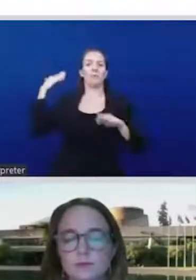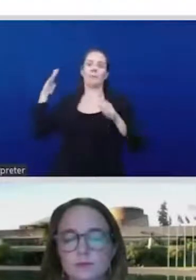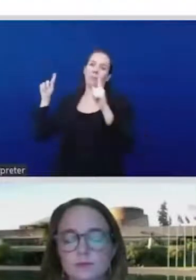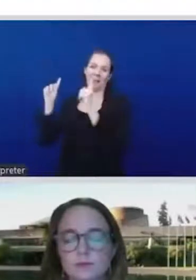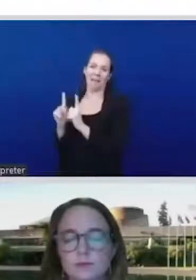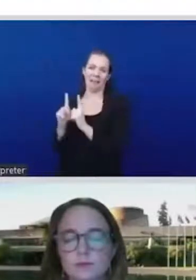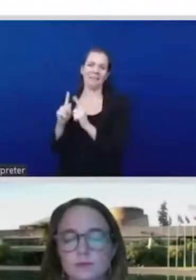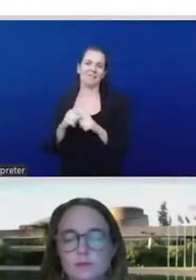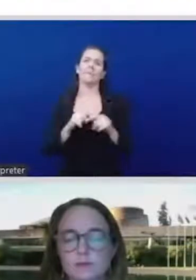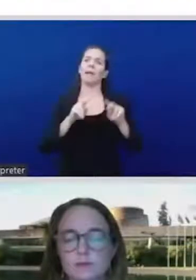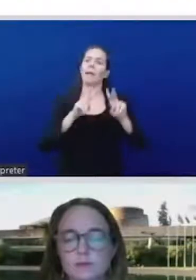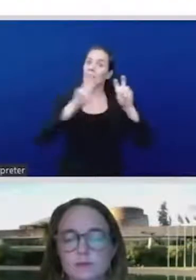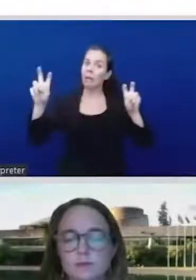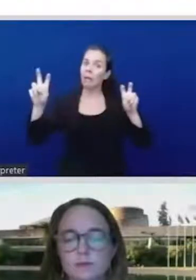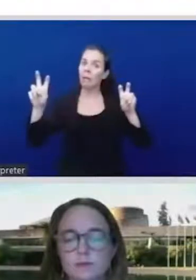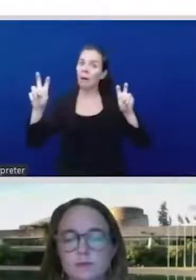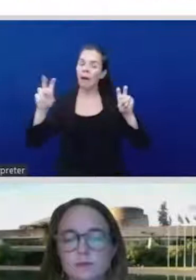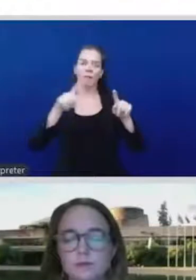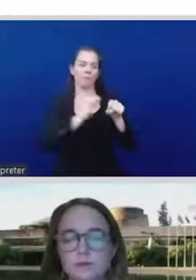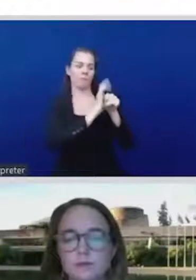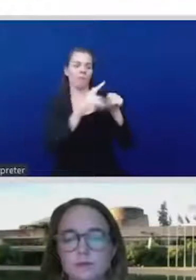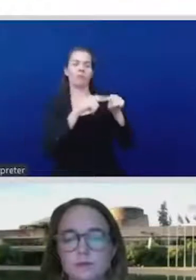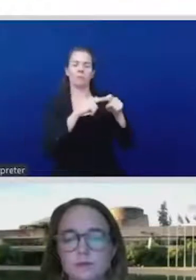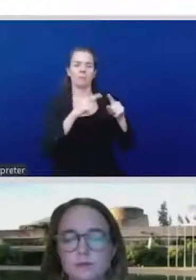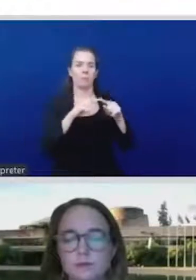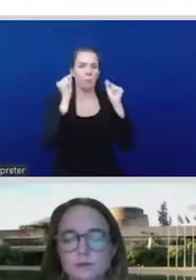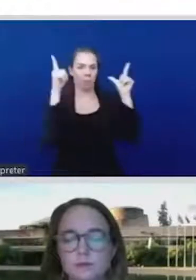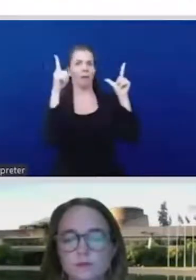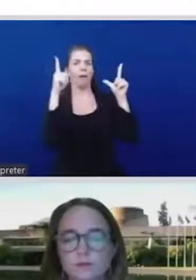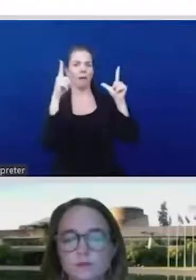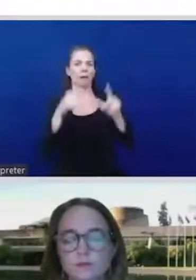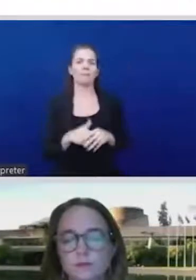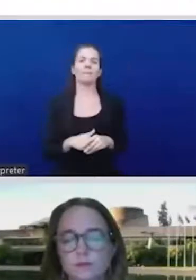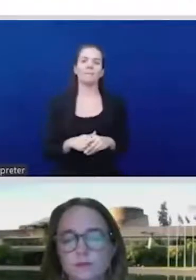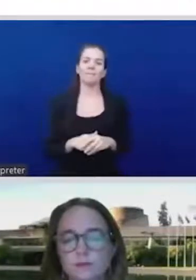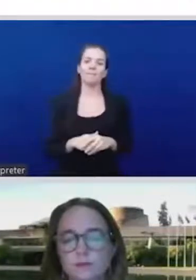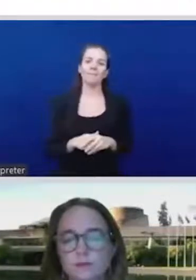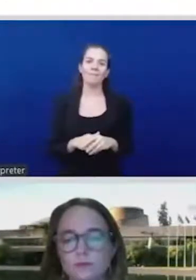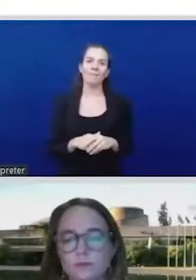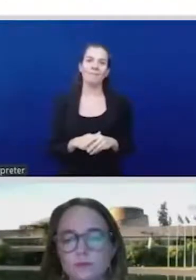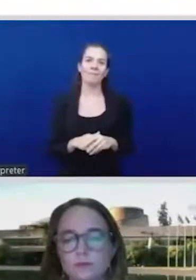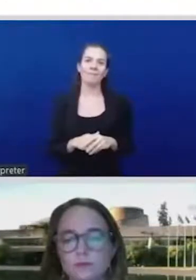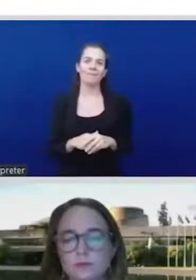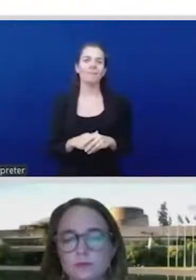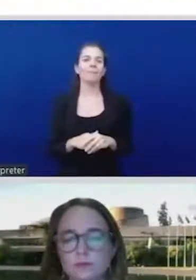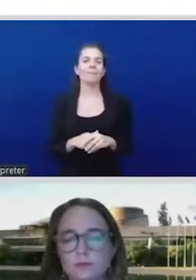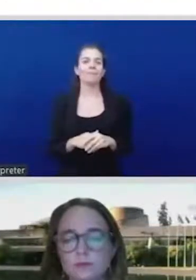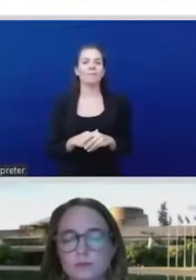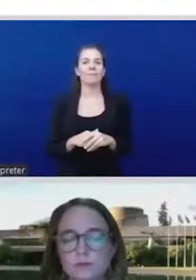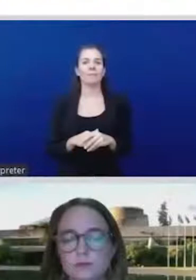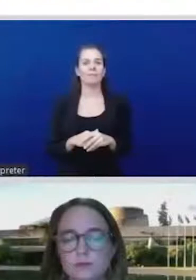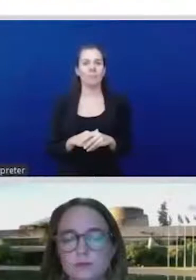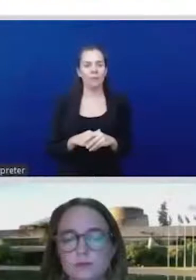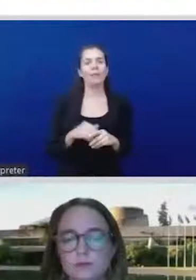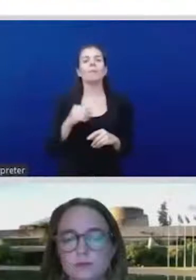just between men and women, but also between women. Women who are living in the North, consider if a woman living in the US is